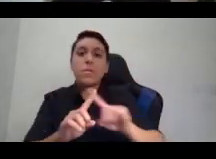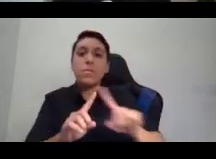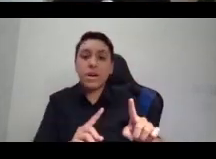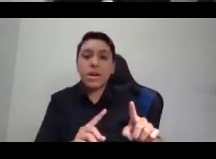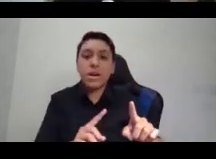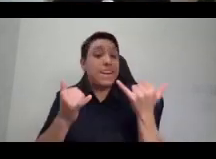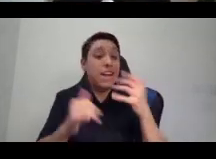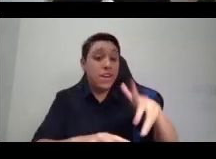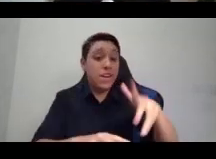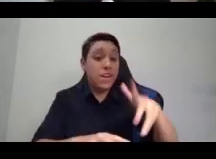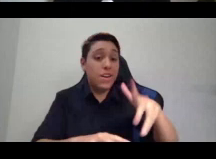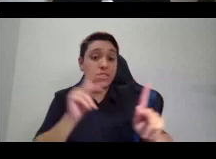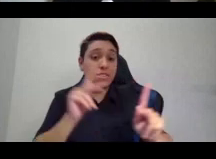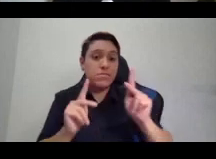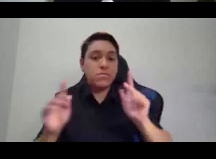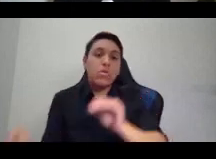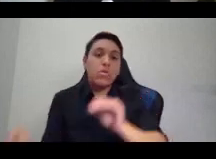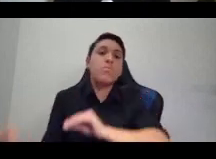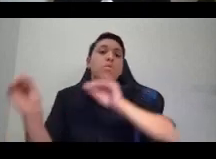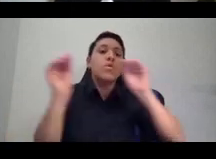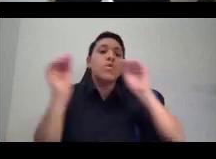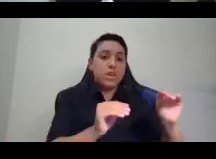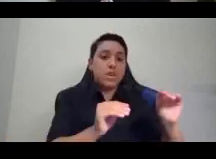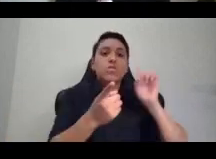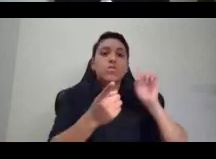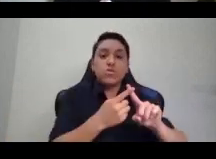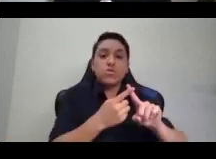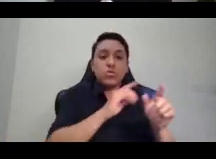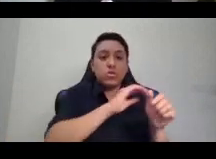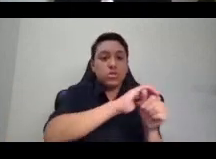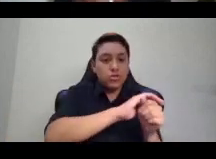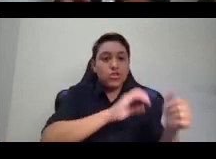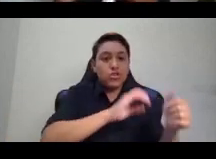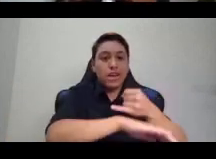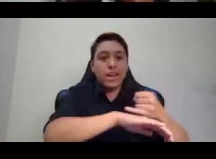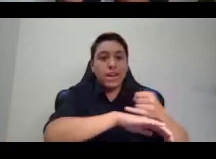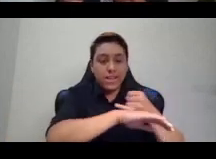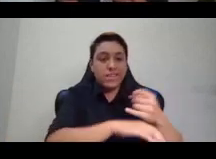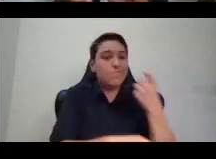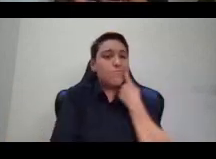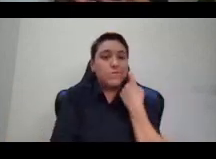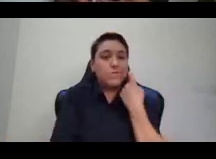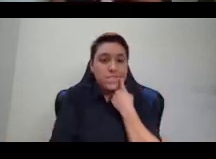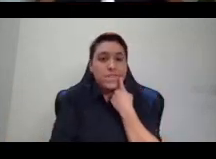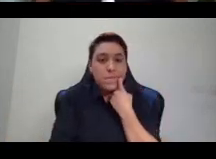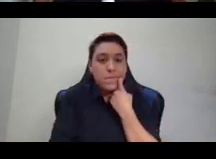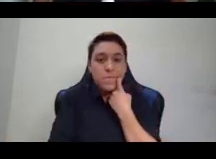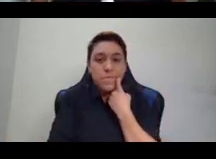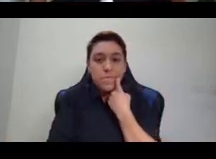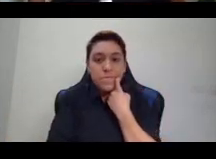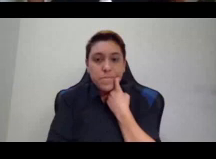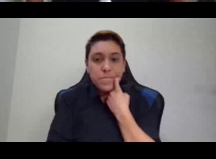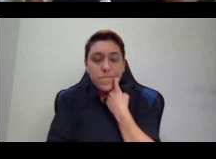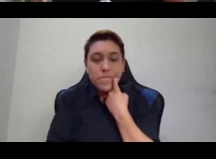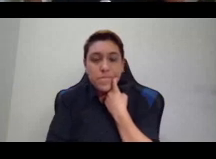this area of Turtle Island very recently, and with some really